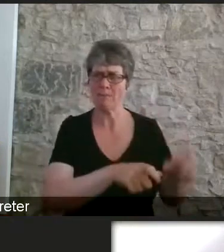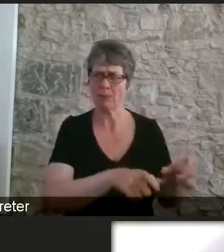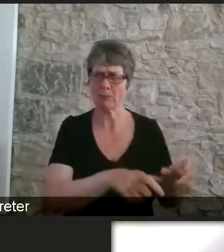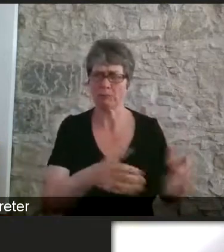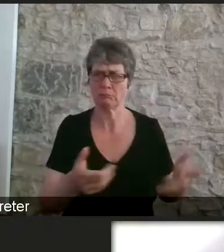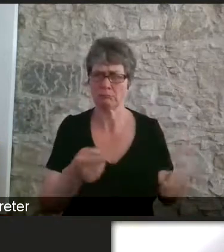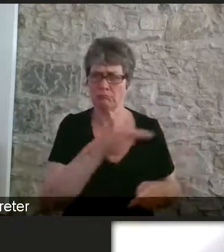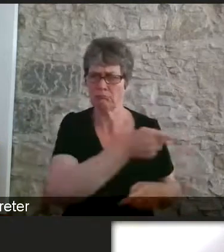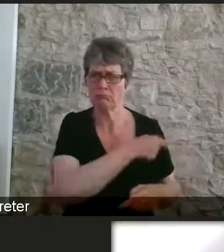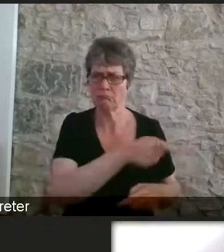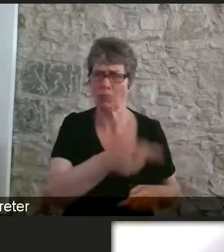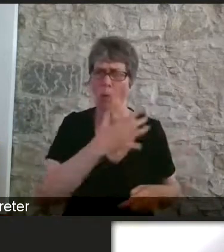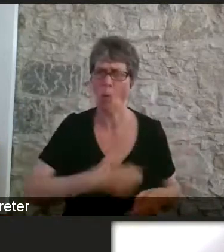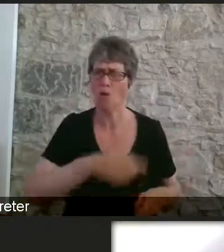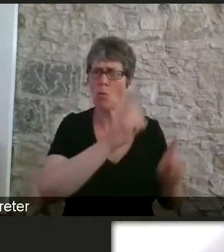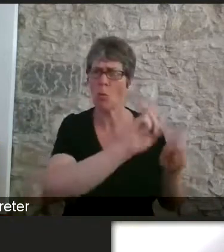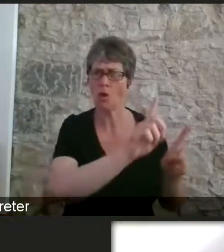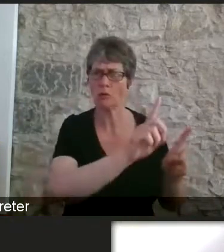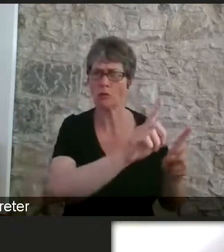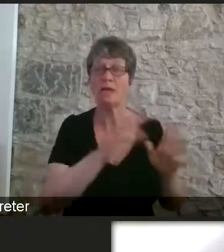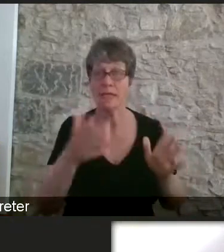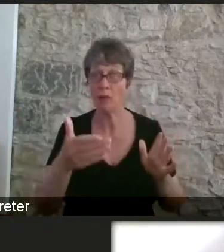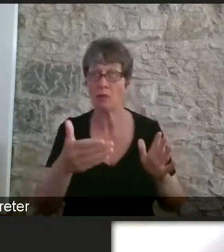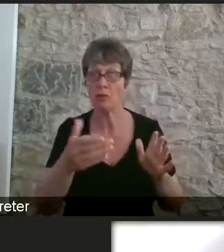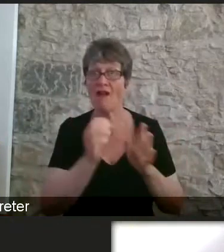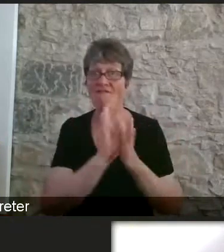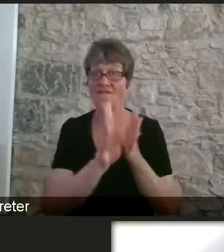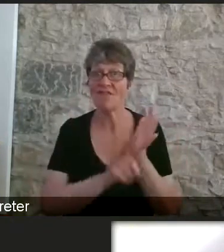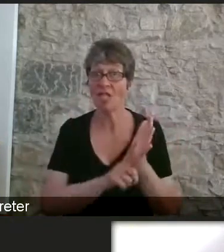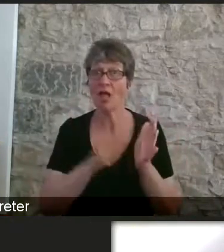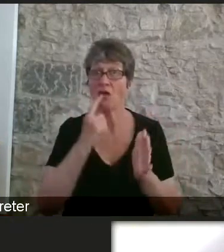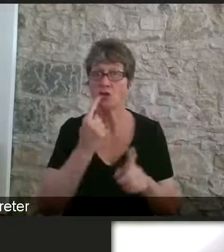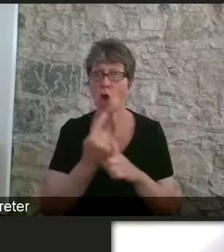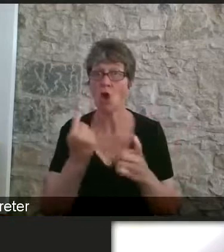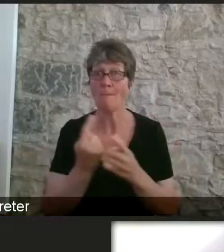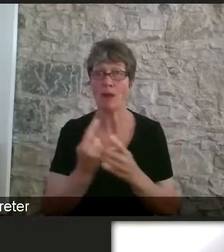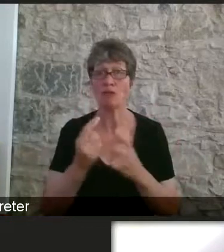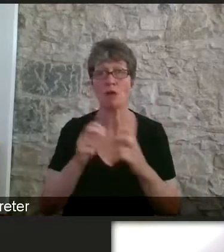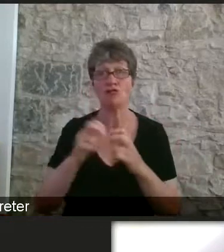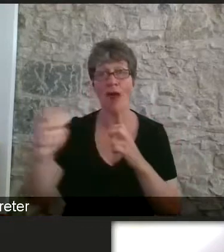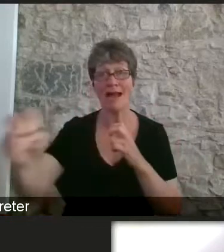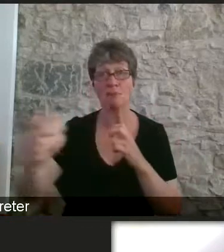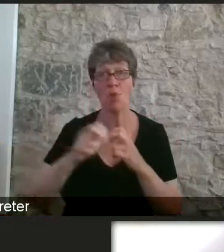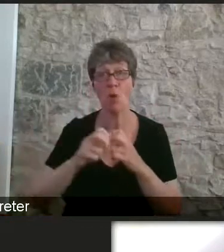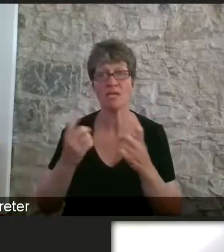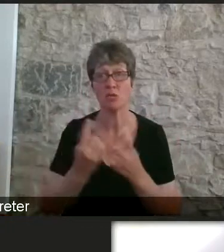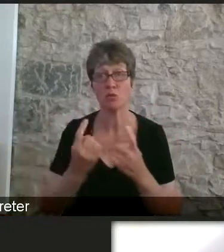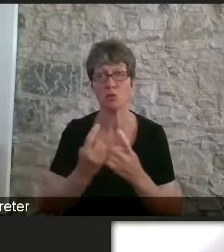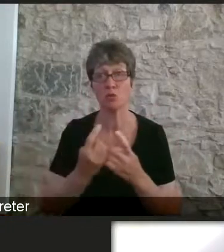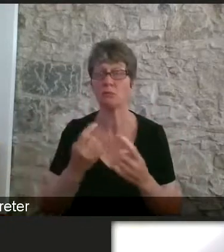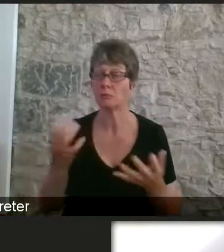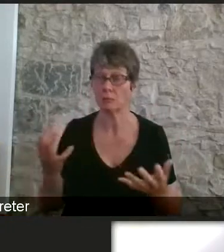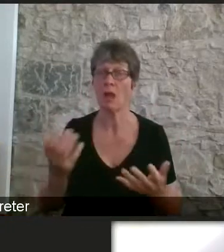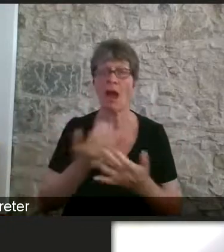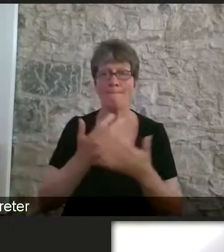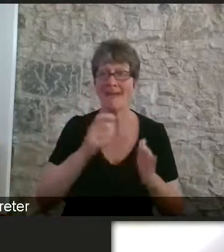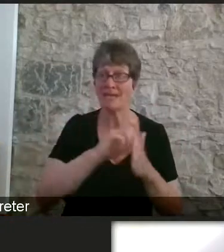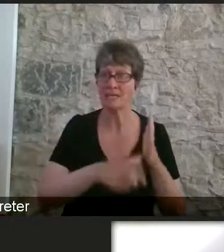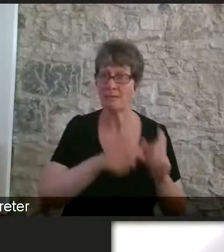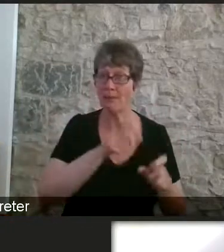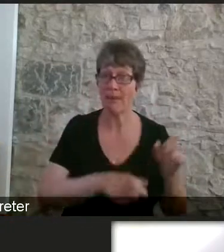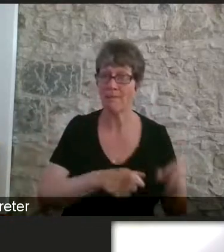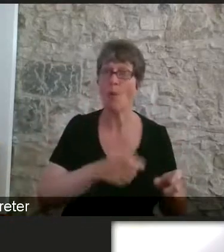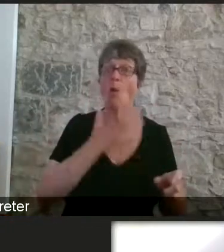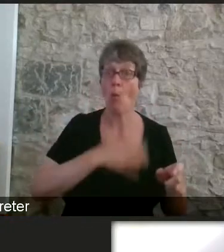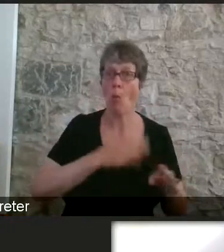was saying is transportation. Yes, a lot of disabled people did want to work from home prior to the pandemic and it was the most requested